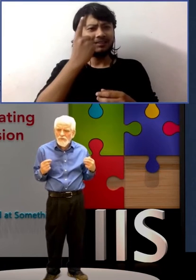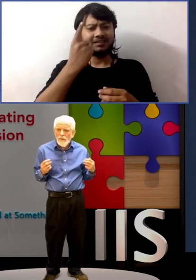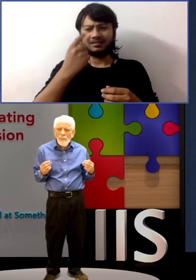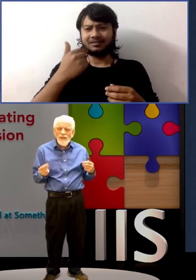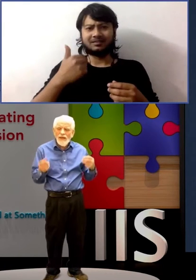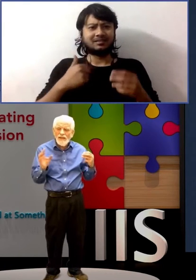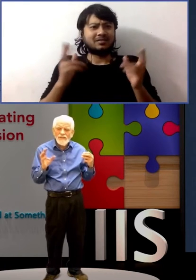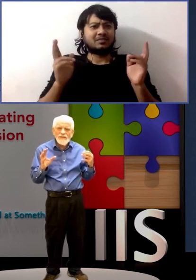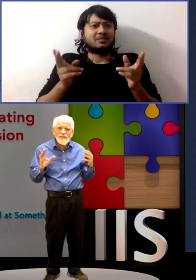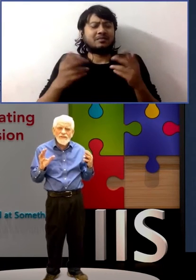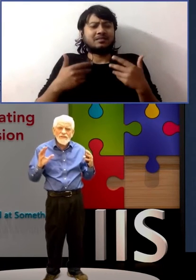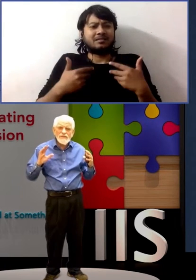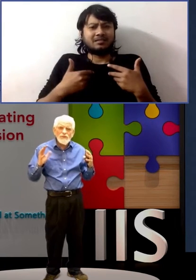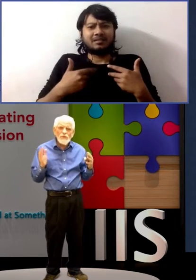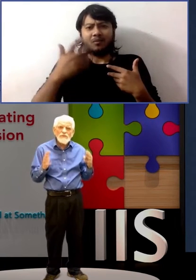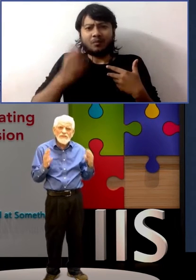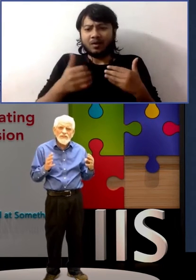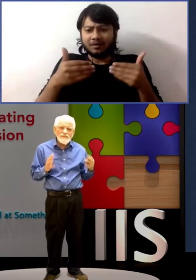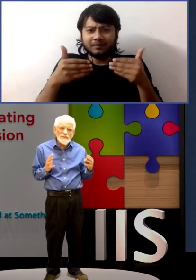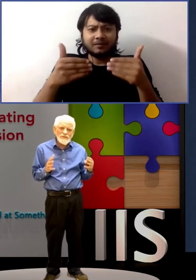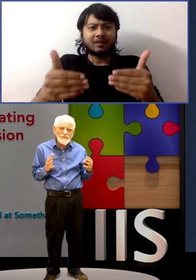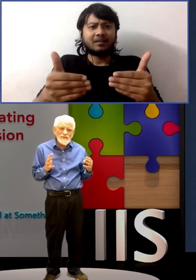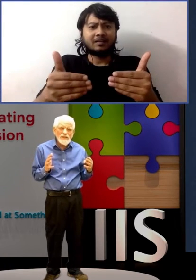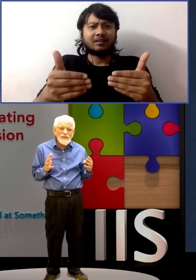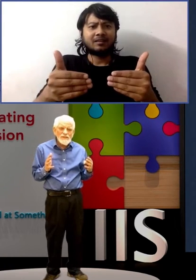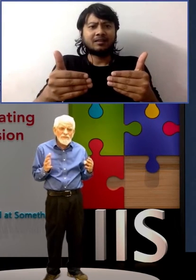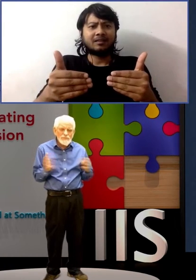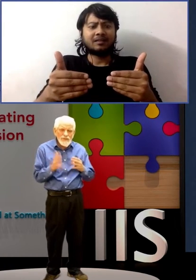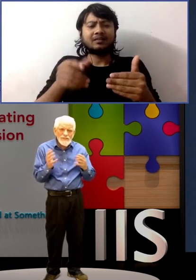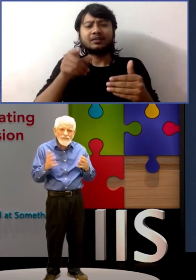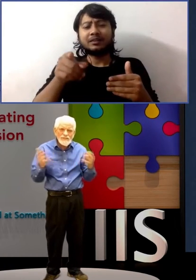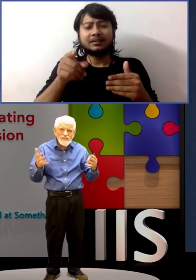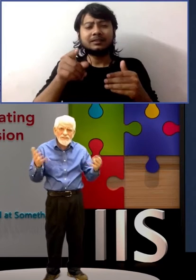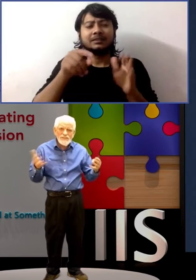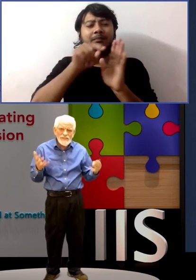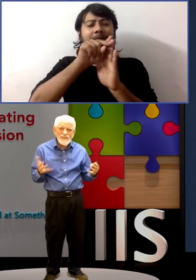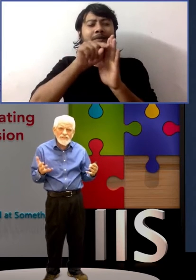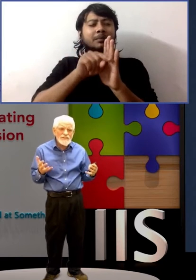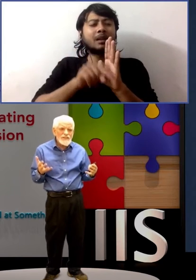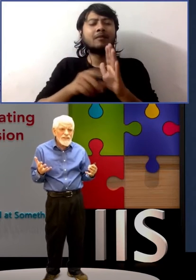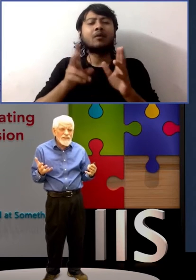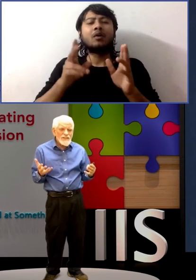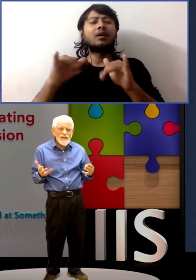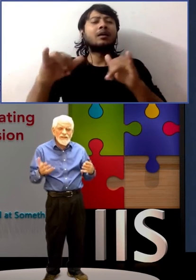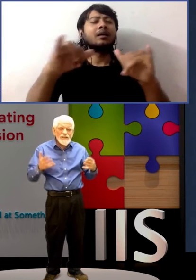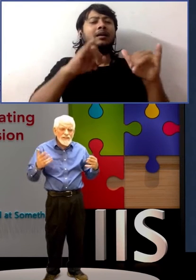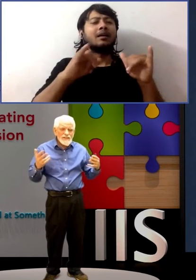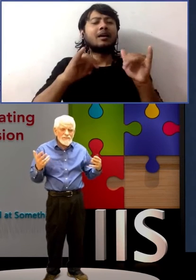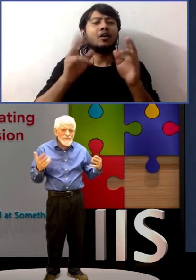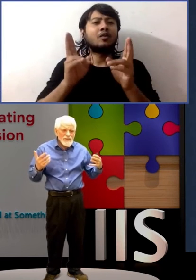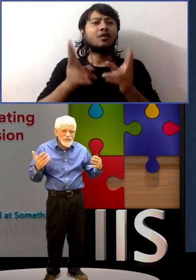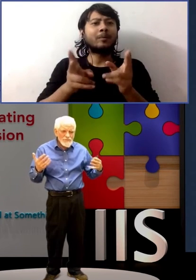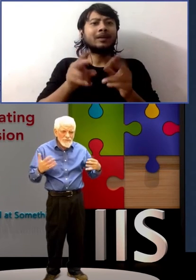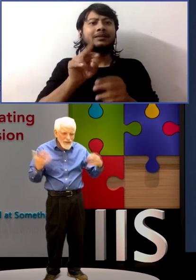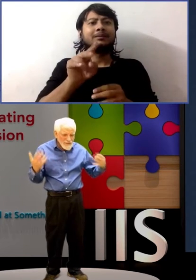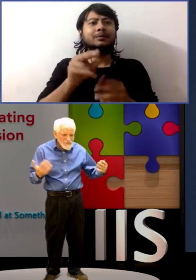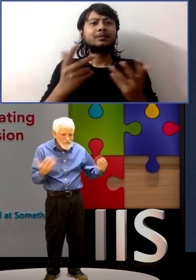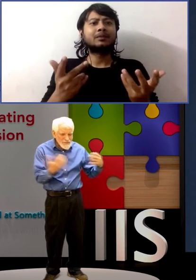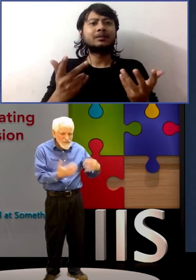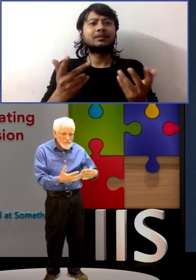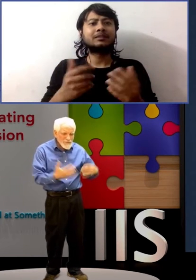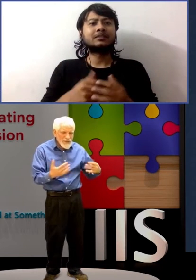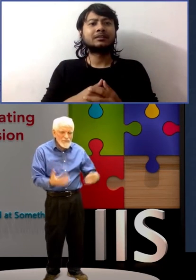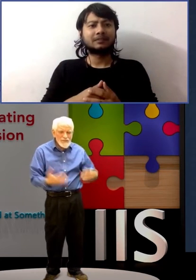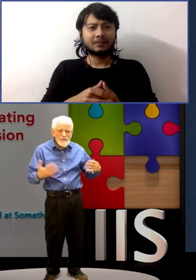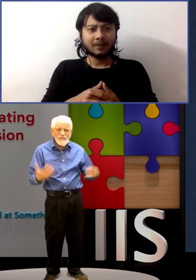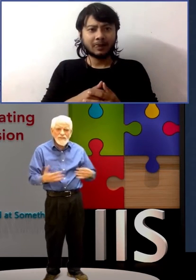Wolfensberger had the normalization principle, which basically says just this, that if you have the